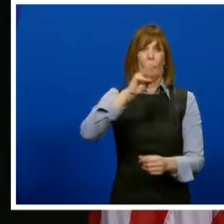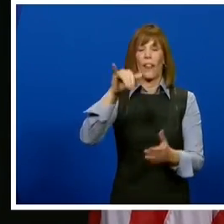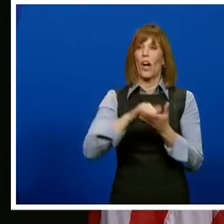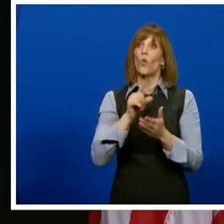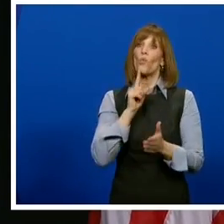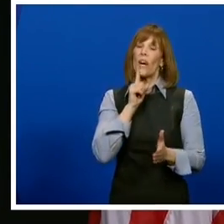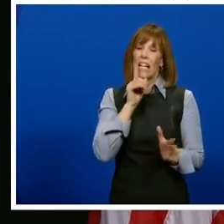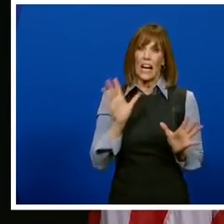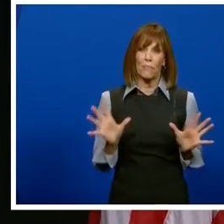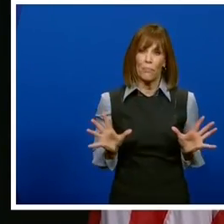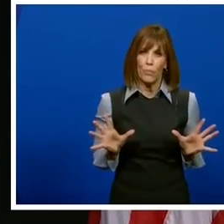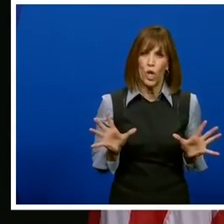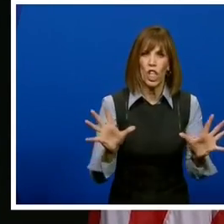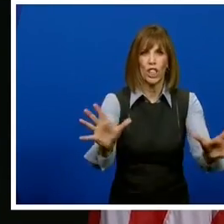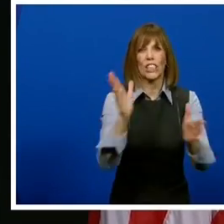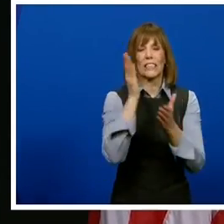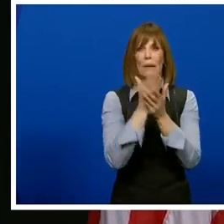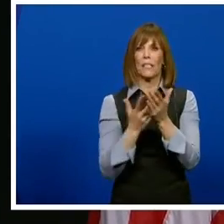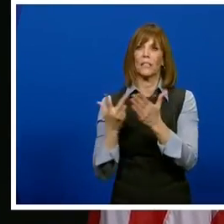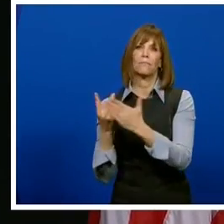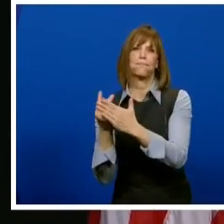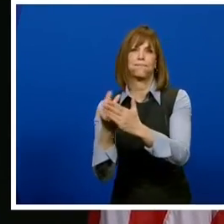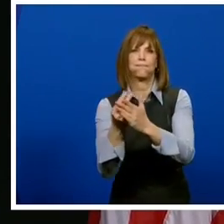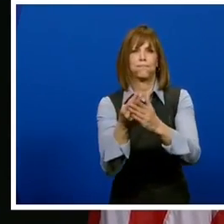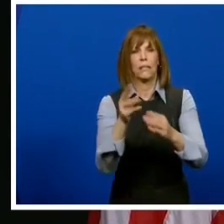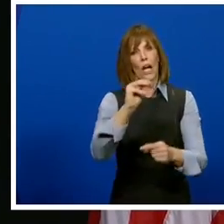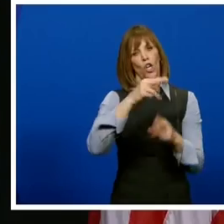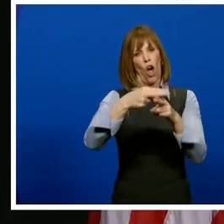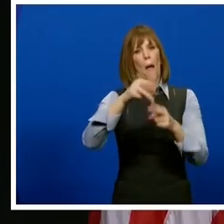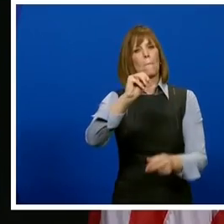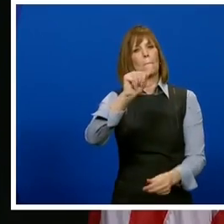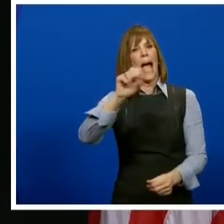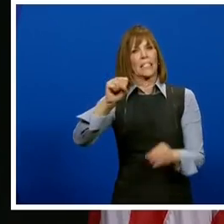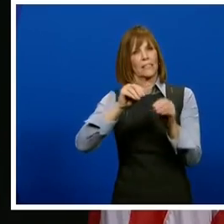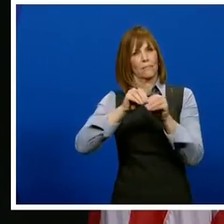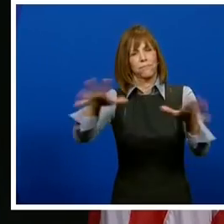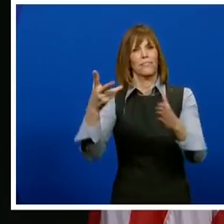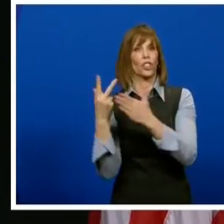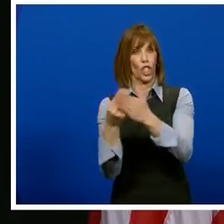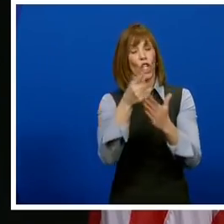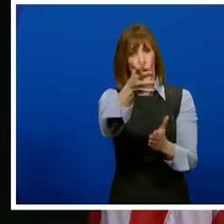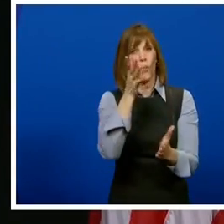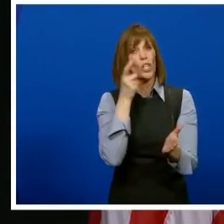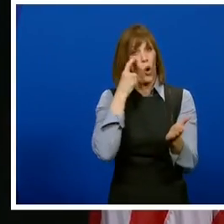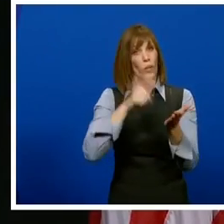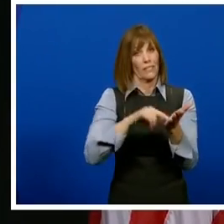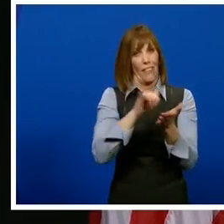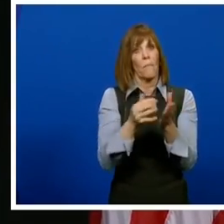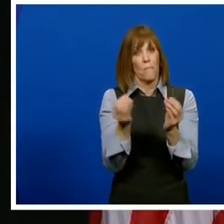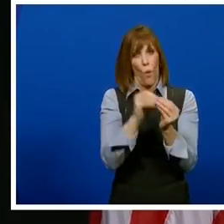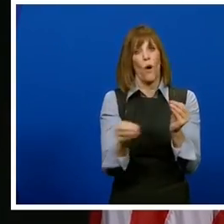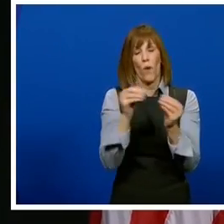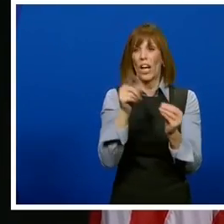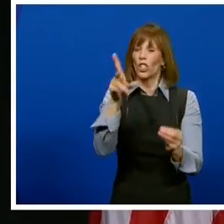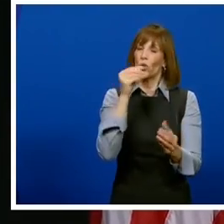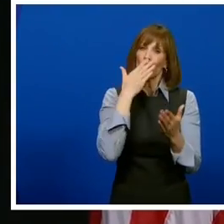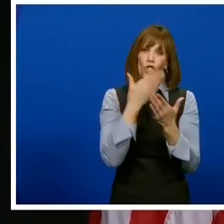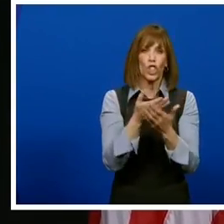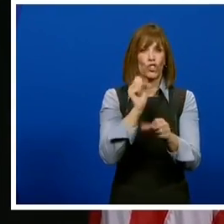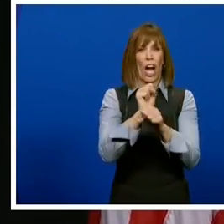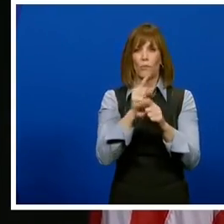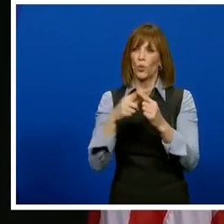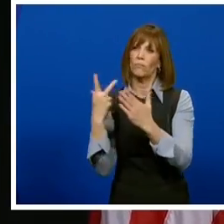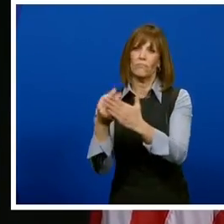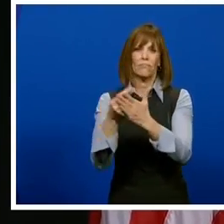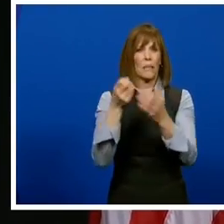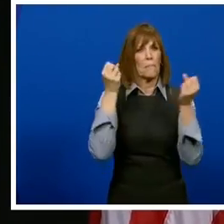some mass vaccine clinics. We're starting to really see that take place. They're doing a good job of getting the